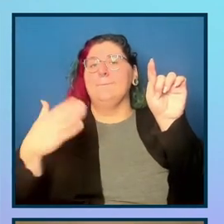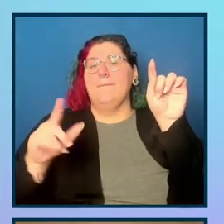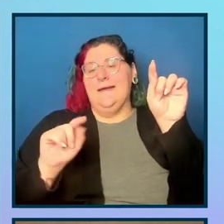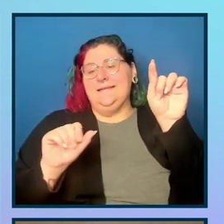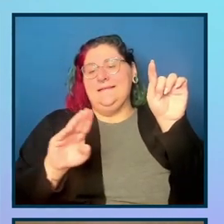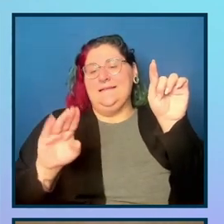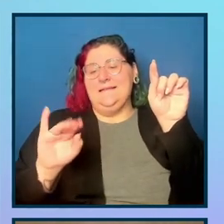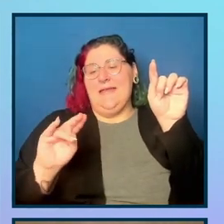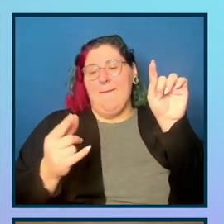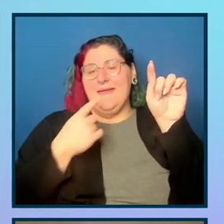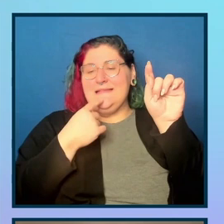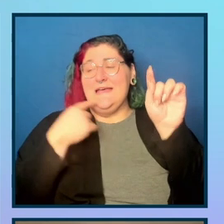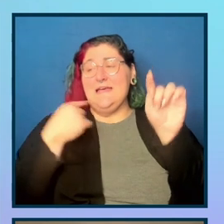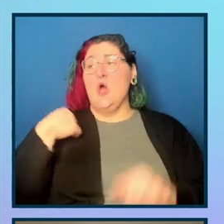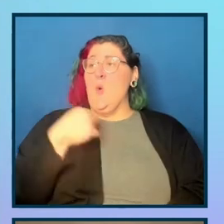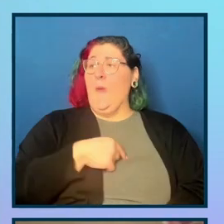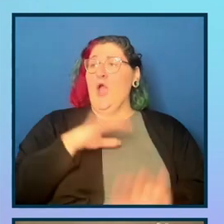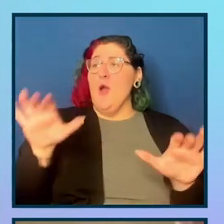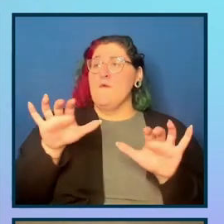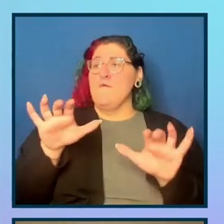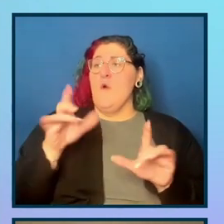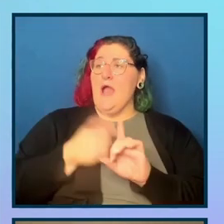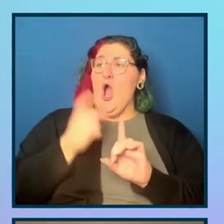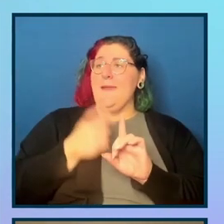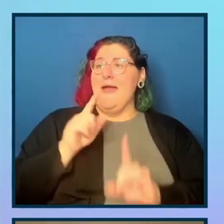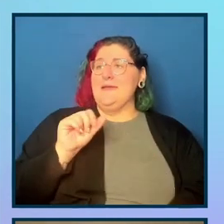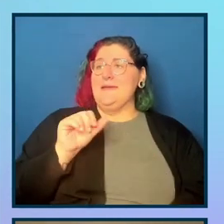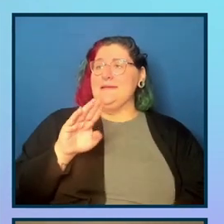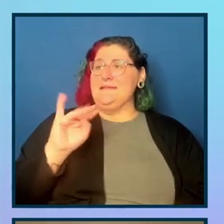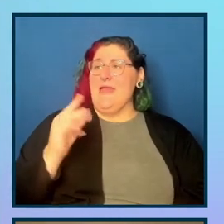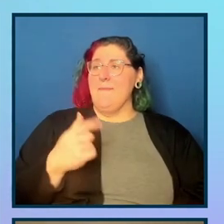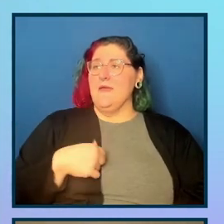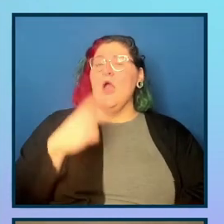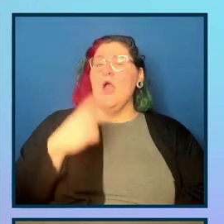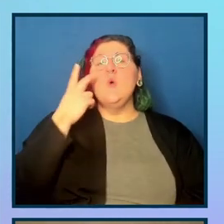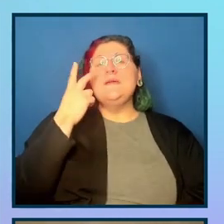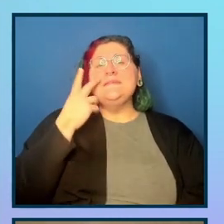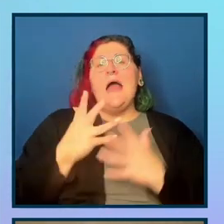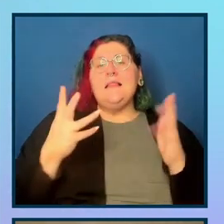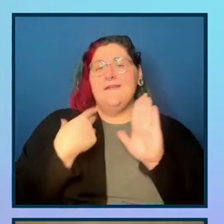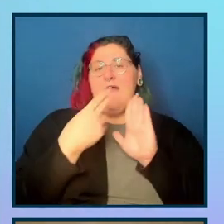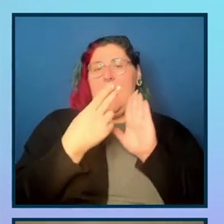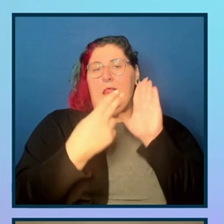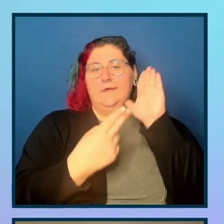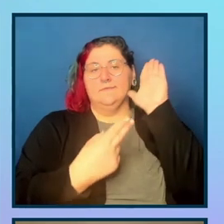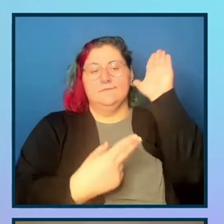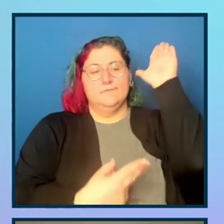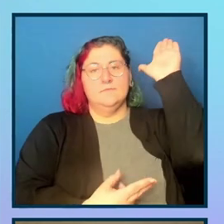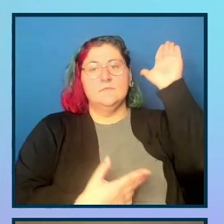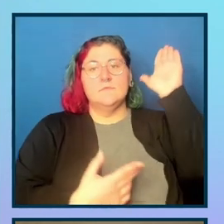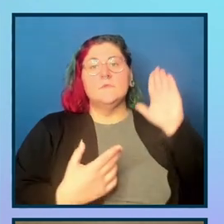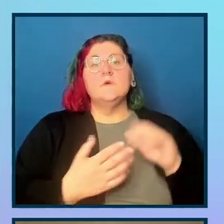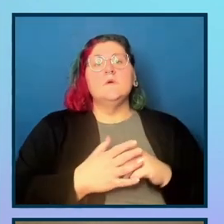saying we're performing this automatic tabbing. And in my page, we're actually seeing, um, enumerated highlights show up. So each tab stop gets a little one,